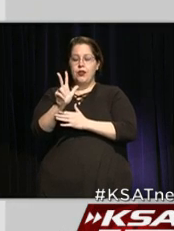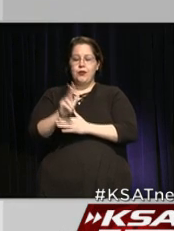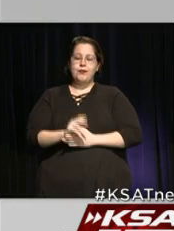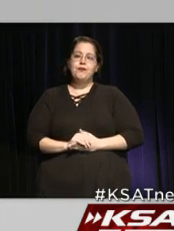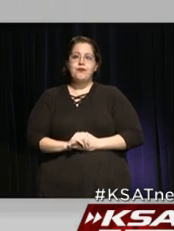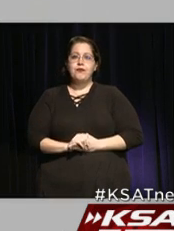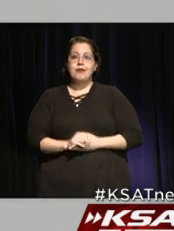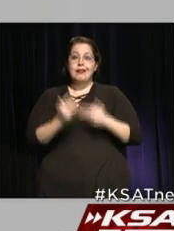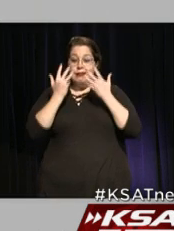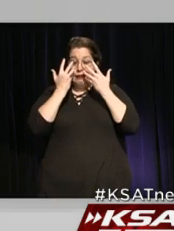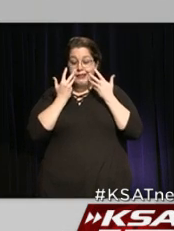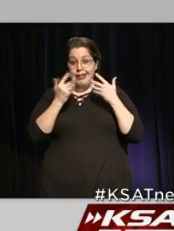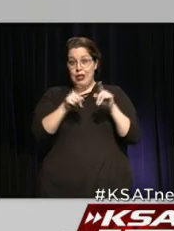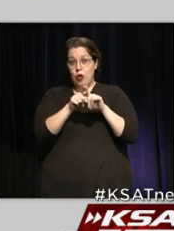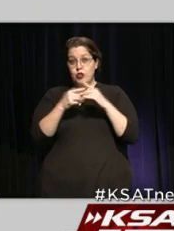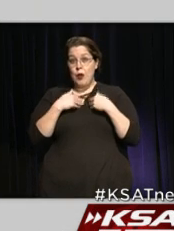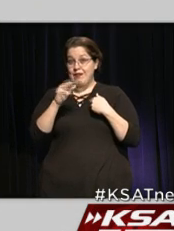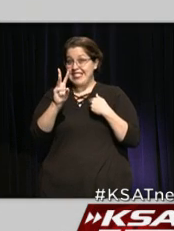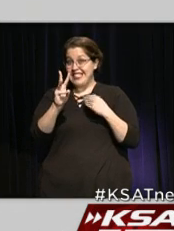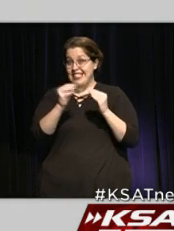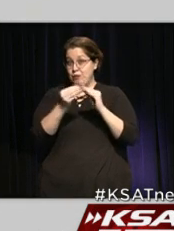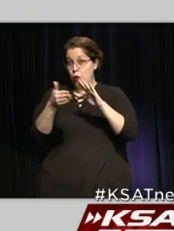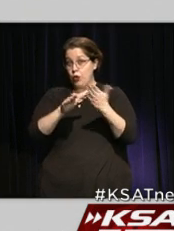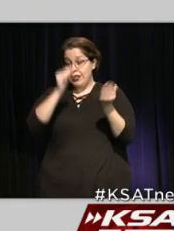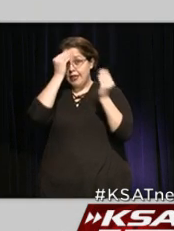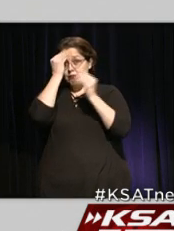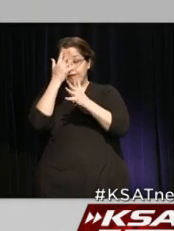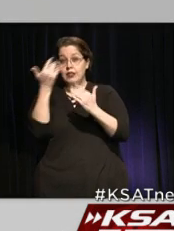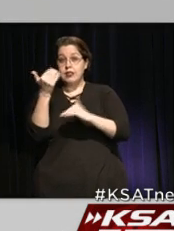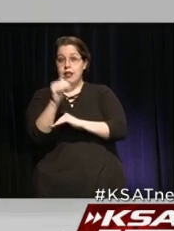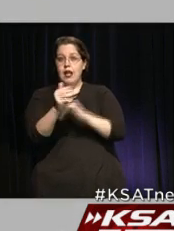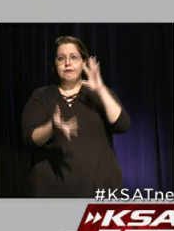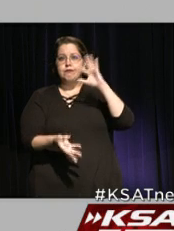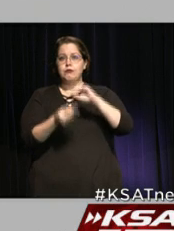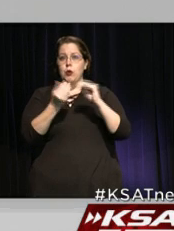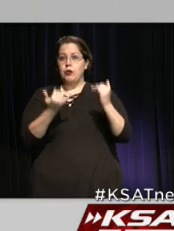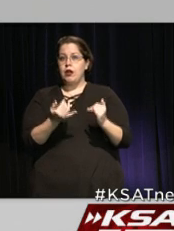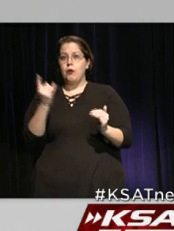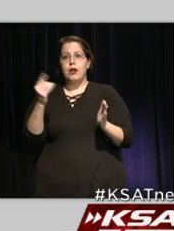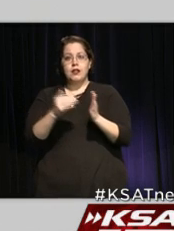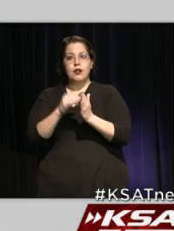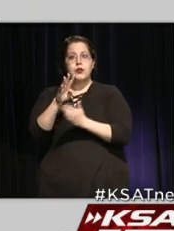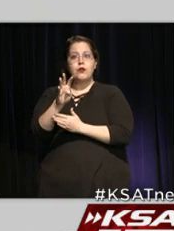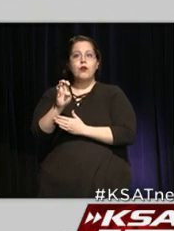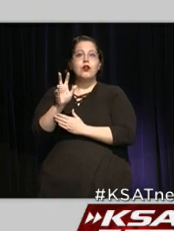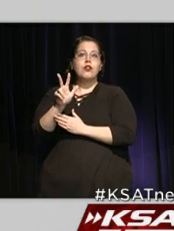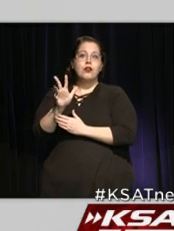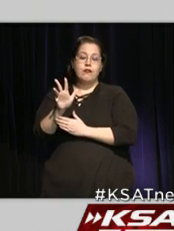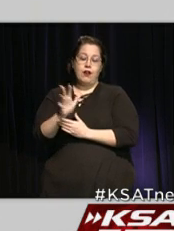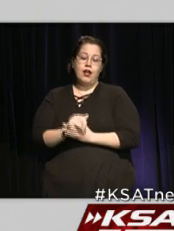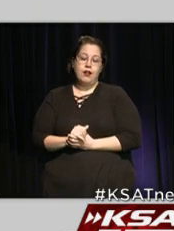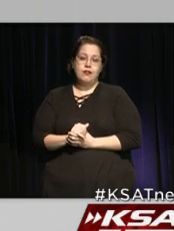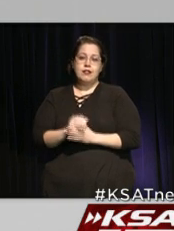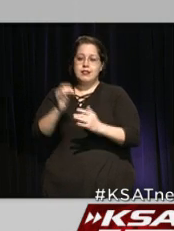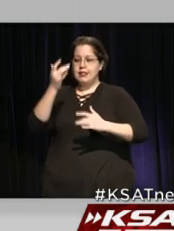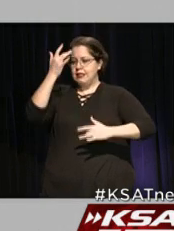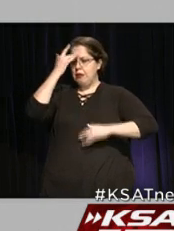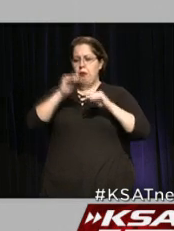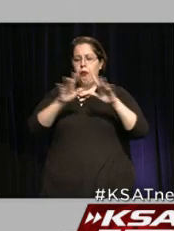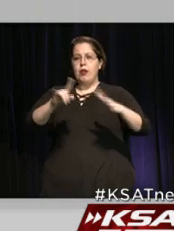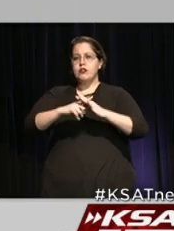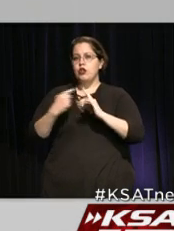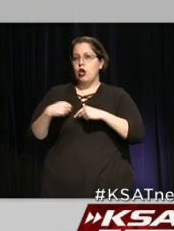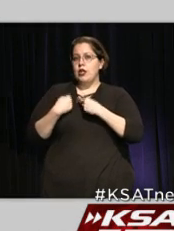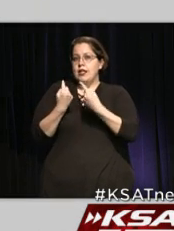We unfortunately also have six more deaths to report tonight, bringing the total to 1,435 since the pandemic began.